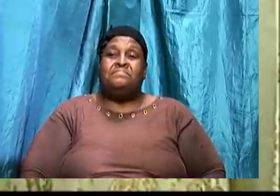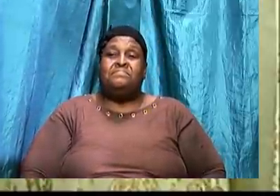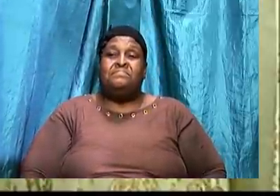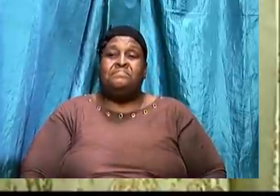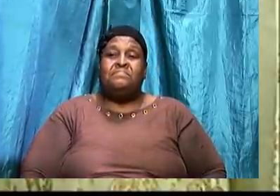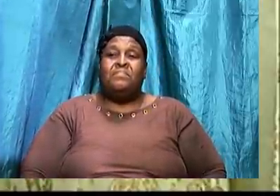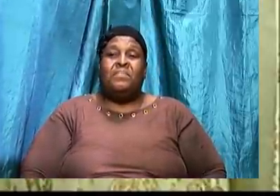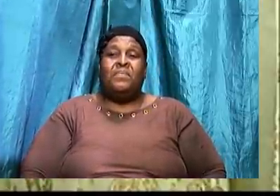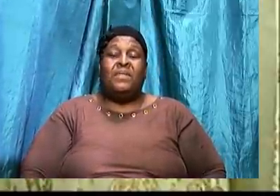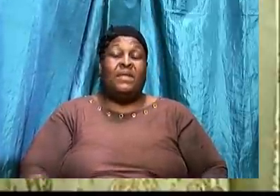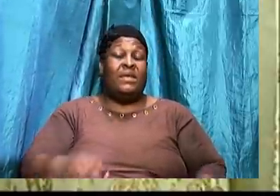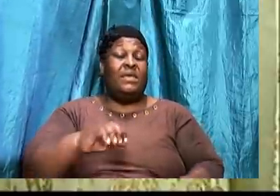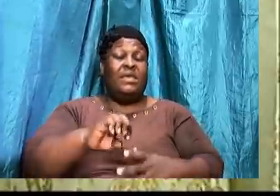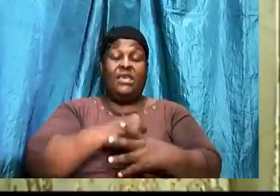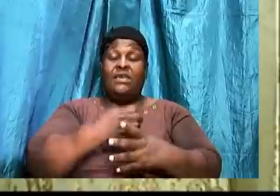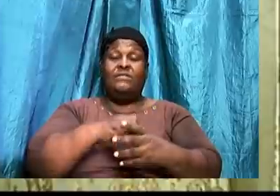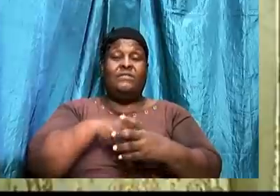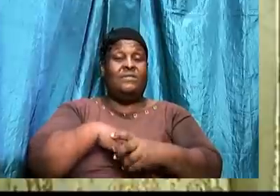So if it is in your thoughts.